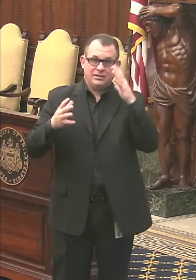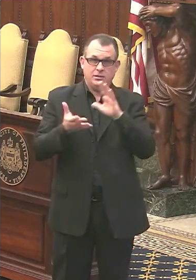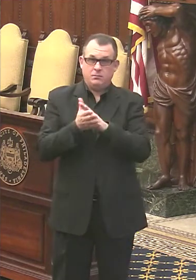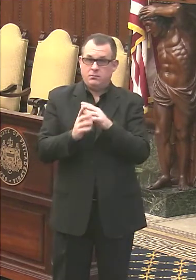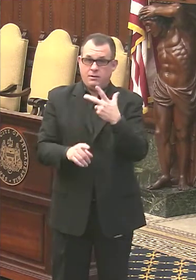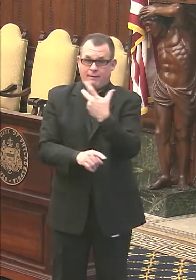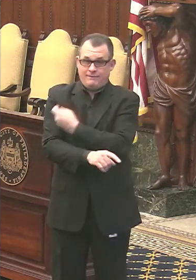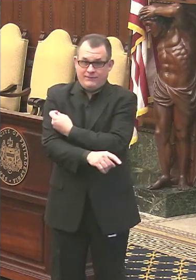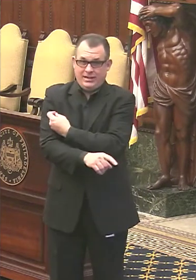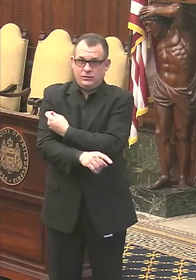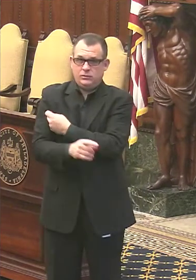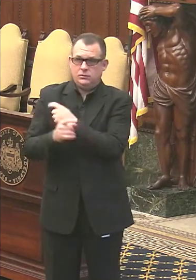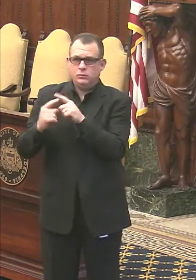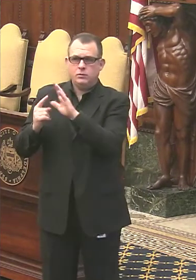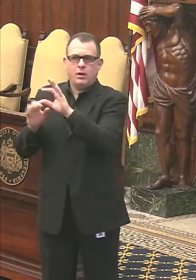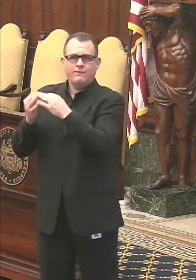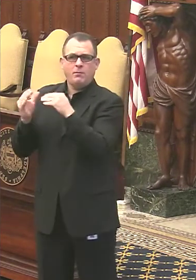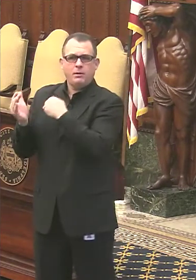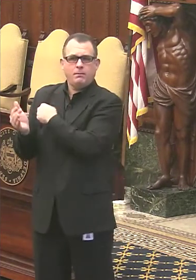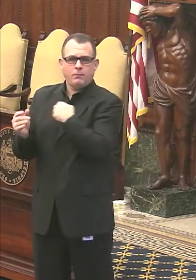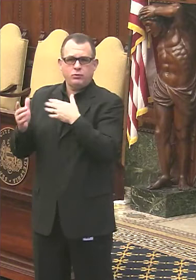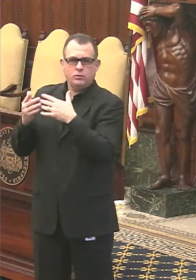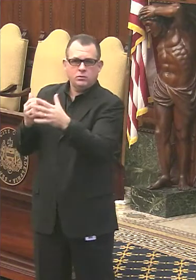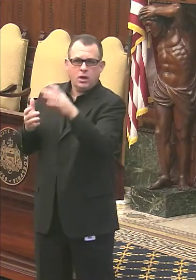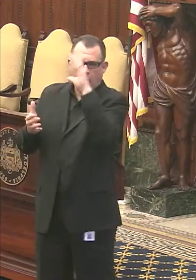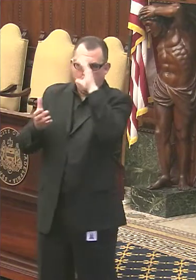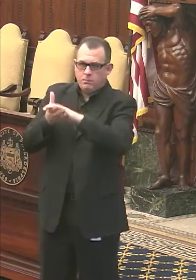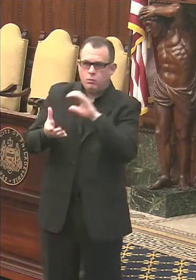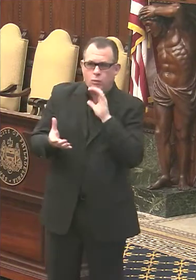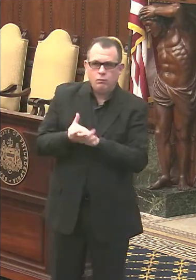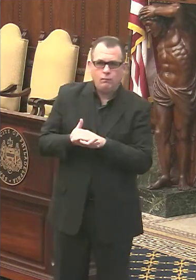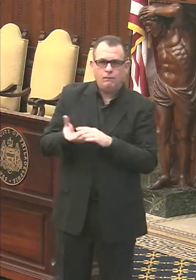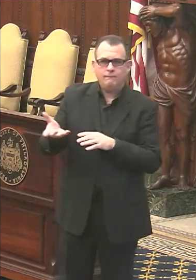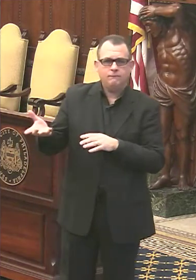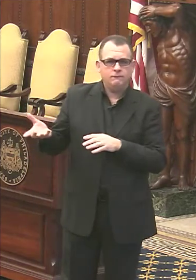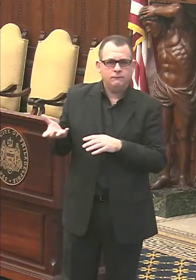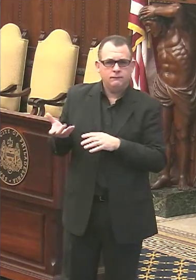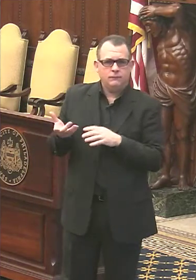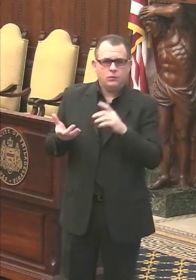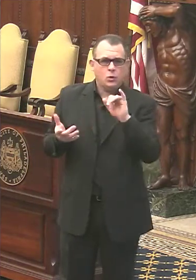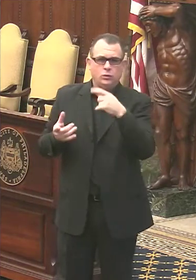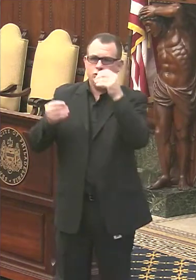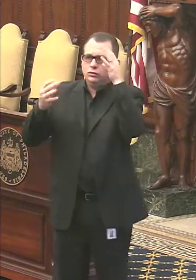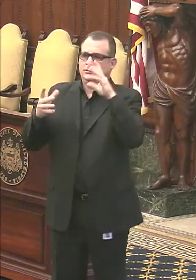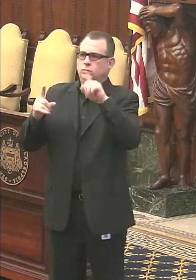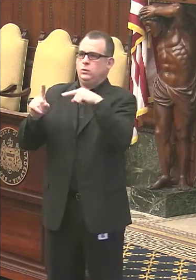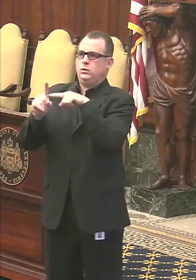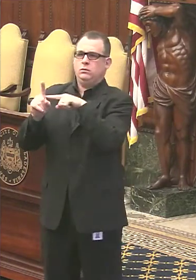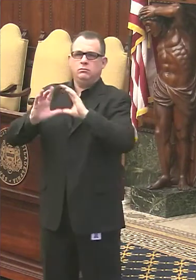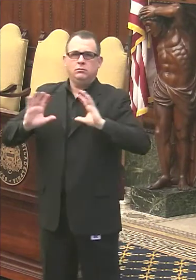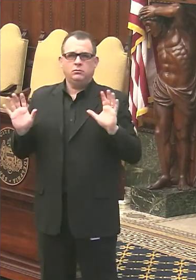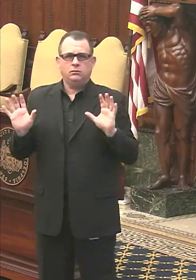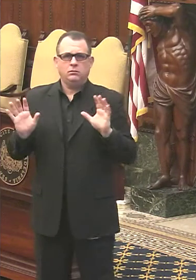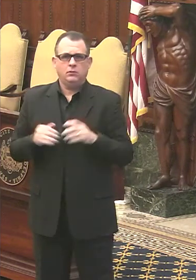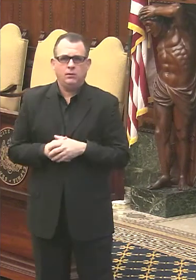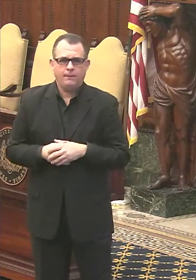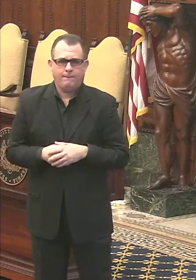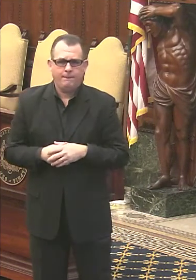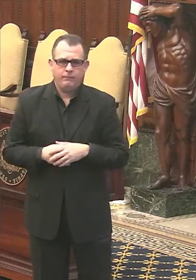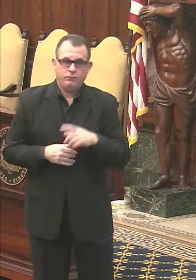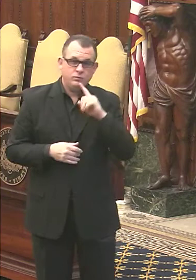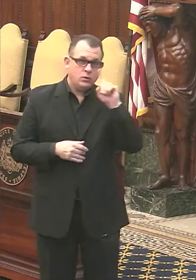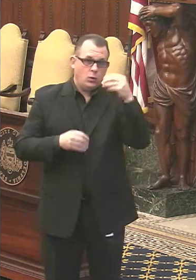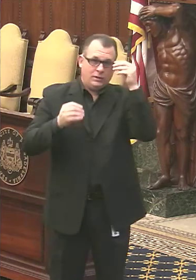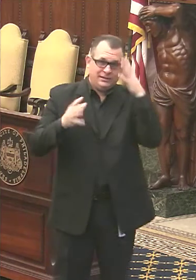Like their husband, wives, children, or is it just the teacher in that household? It is only the